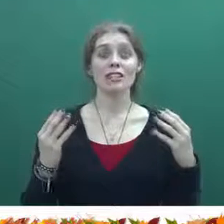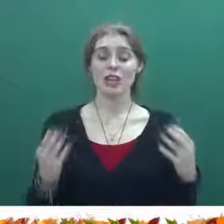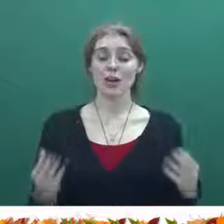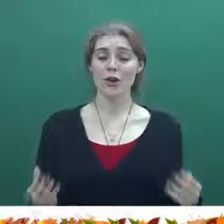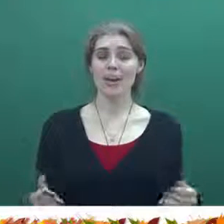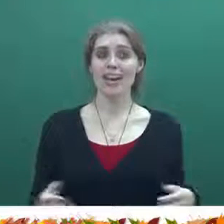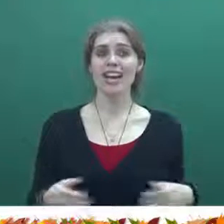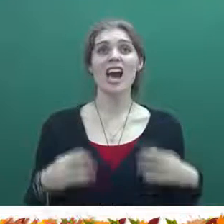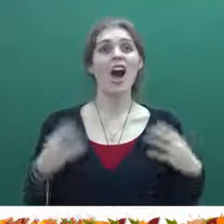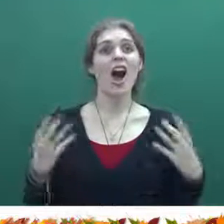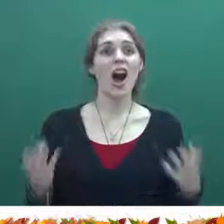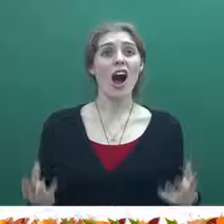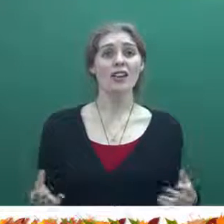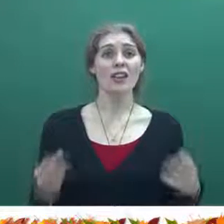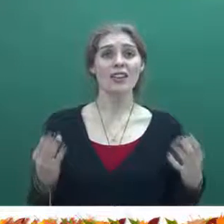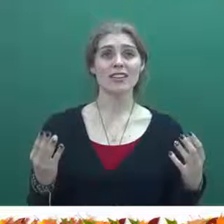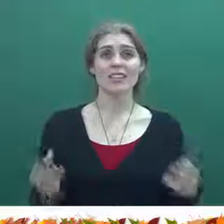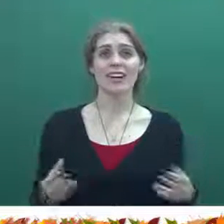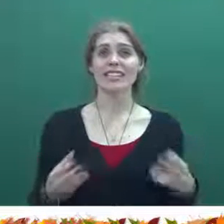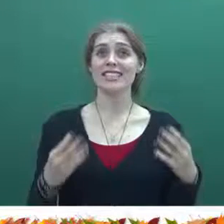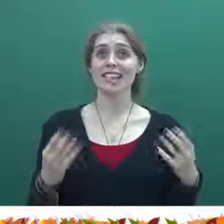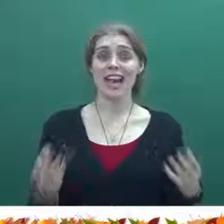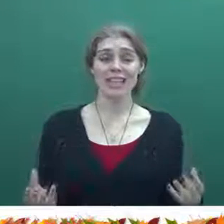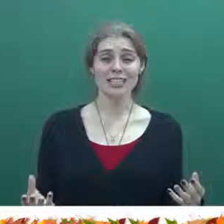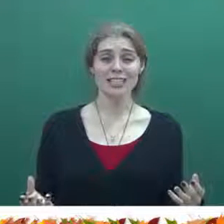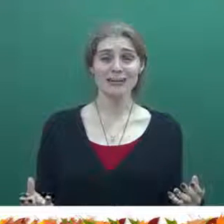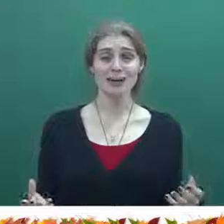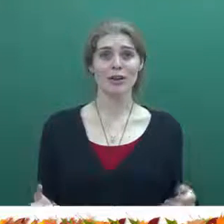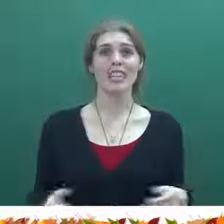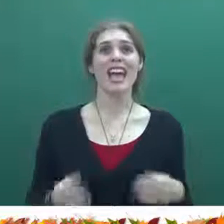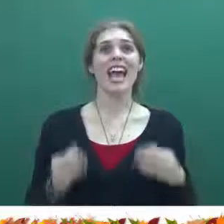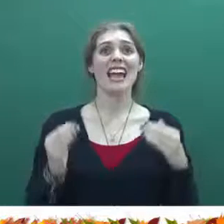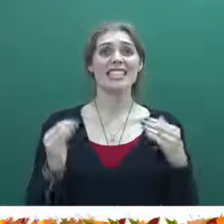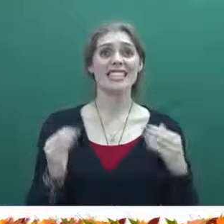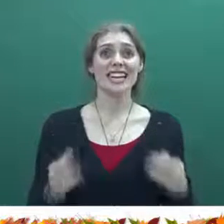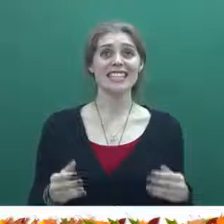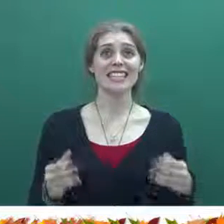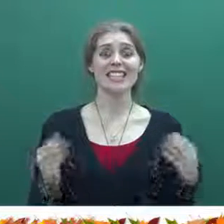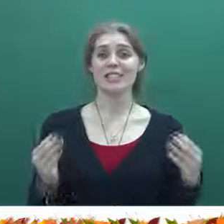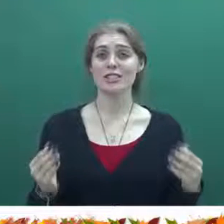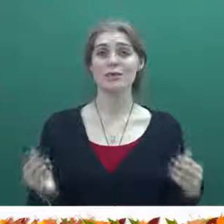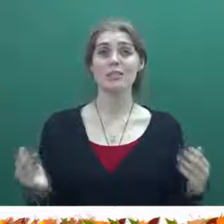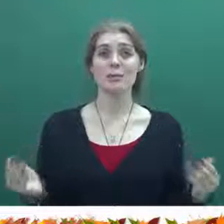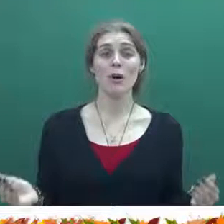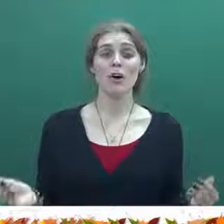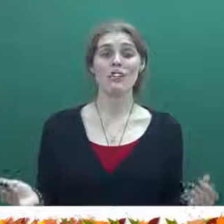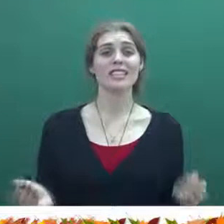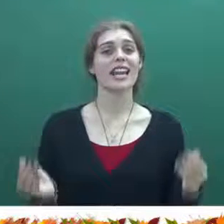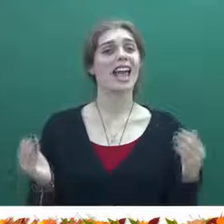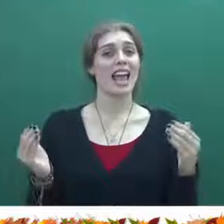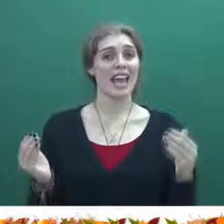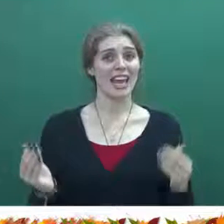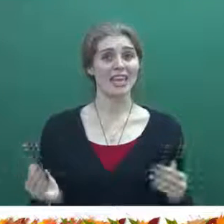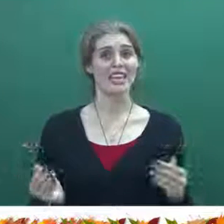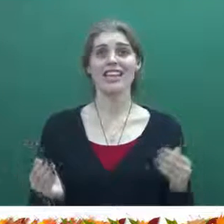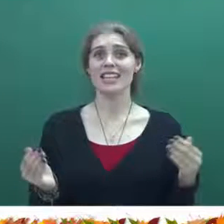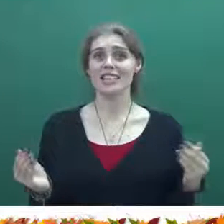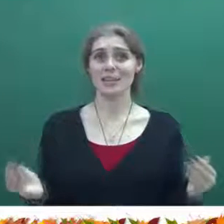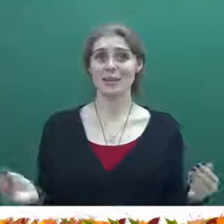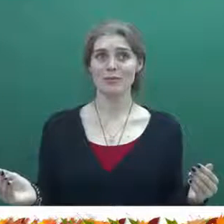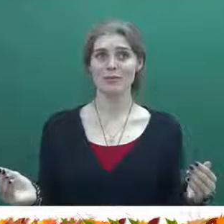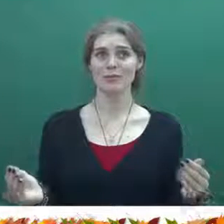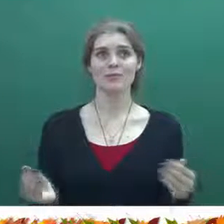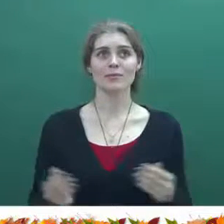Tony often reads science books and doesn't do sports in